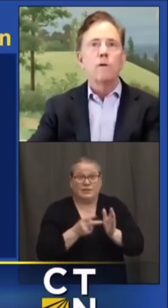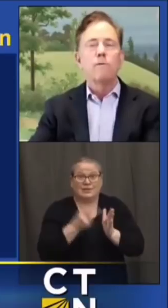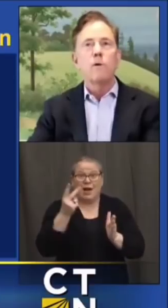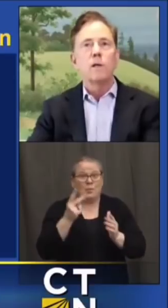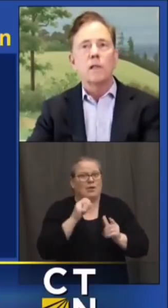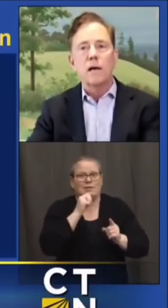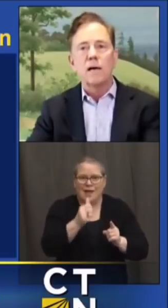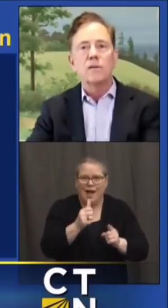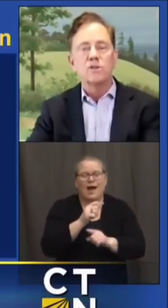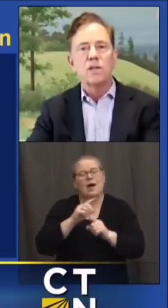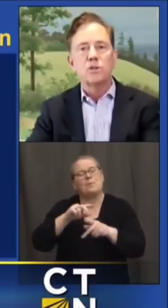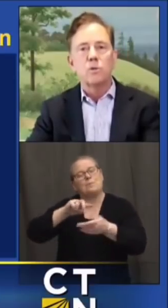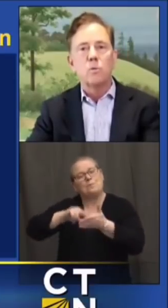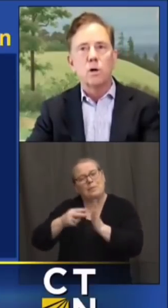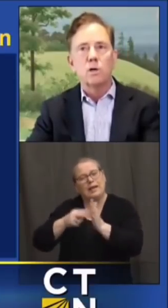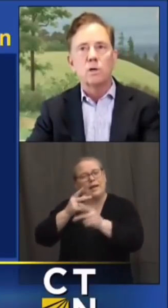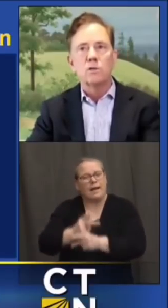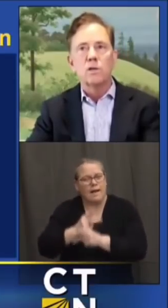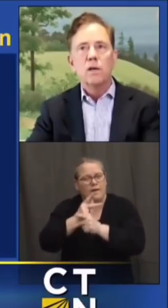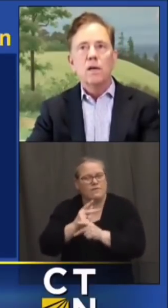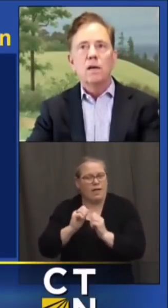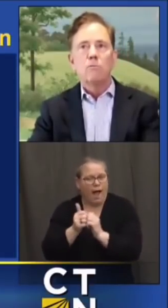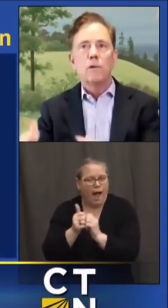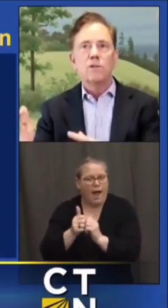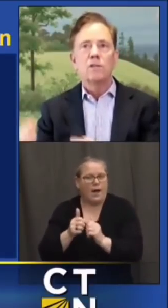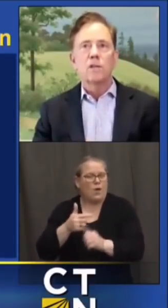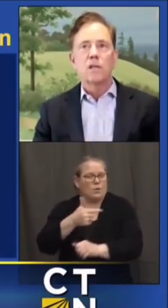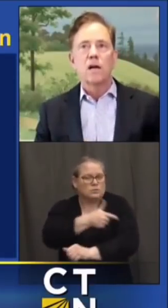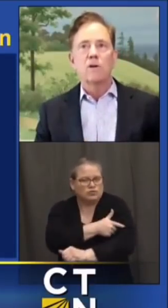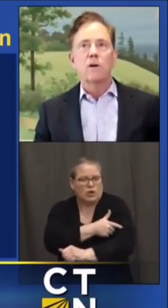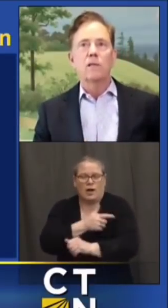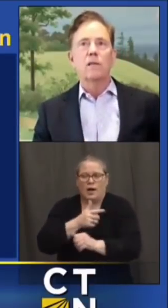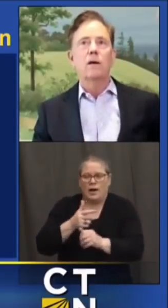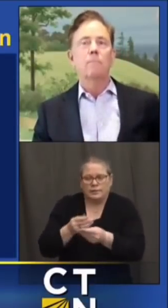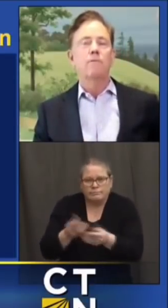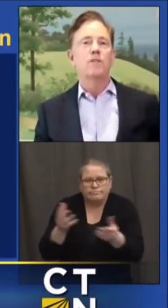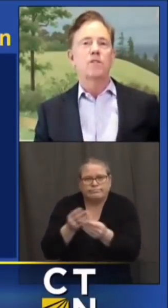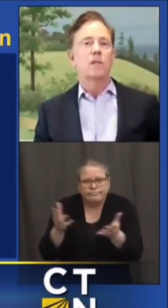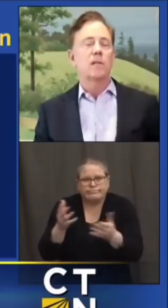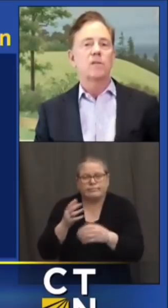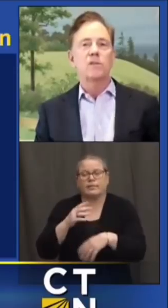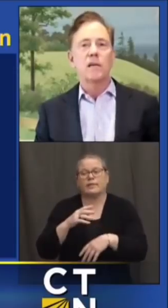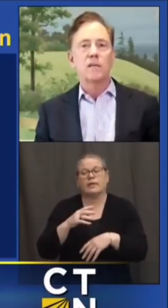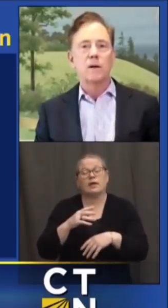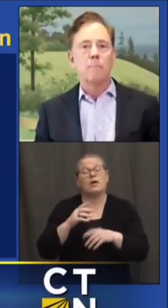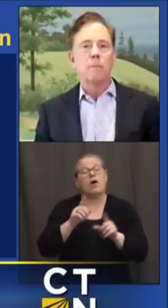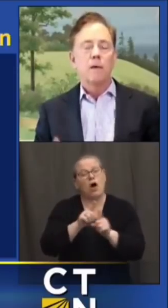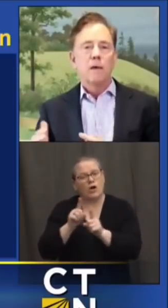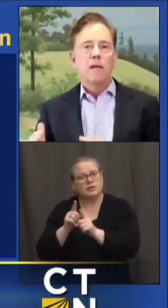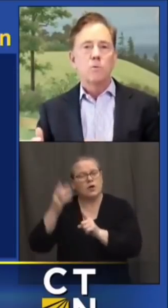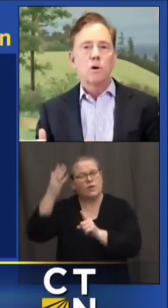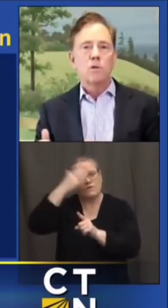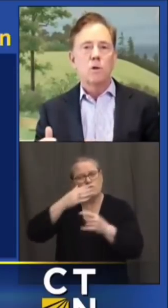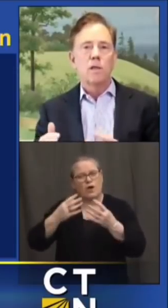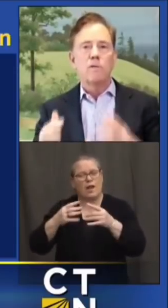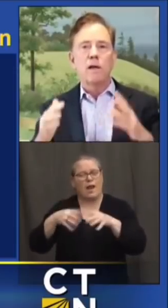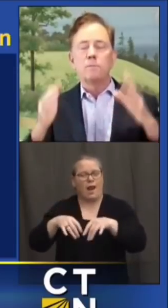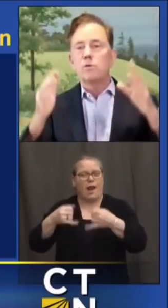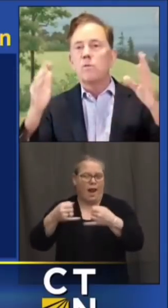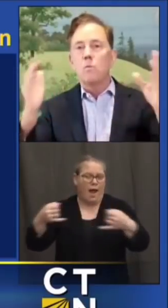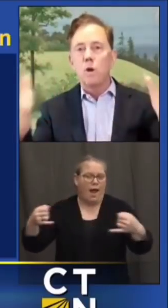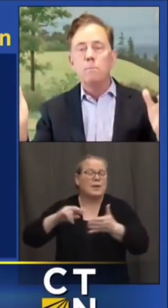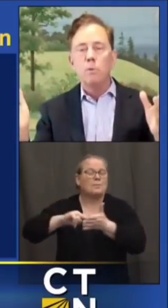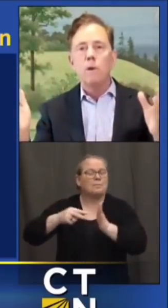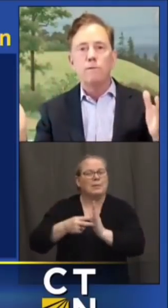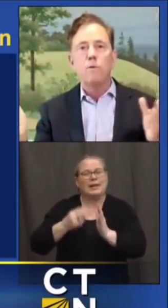with our frontline essential workers and residents of the congregate um facilities and um it's worth noting that we have